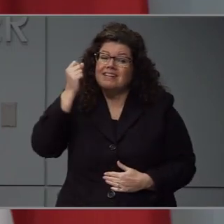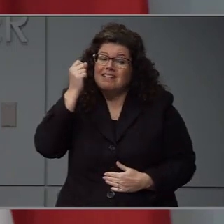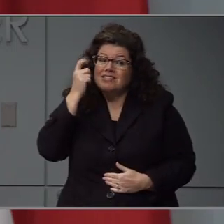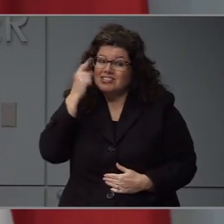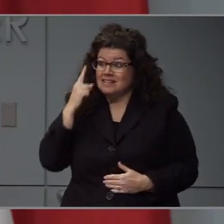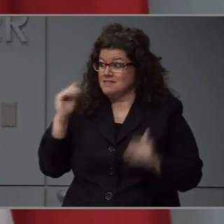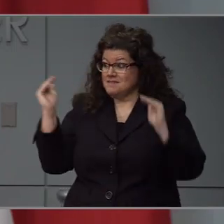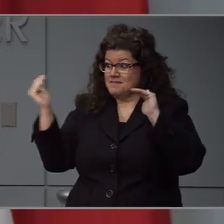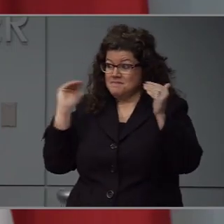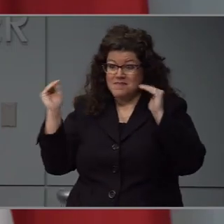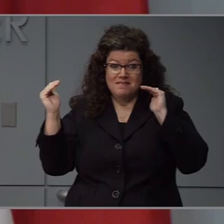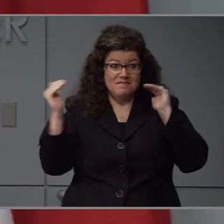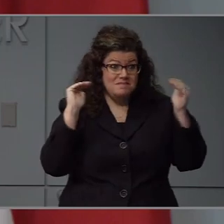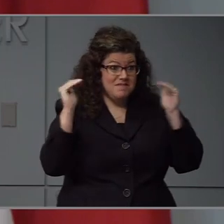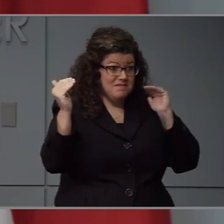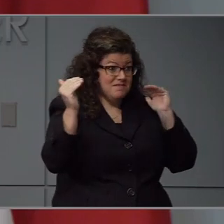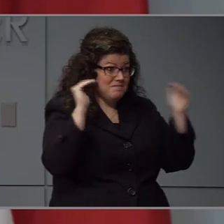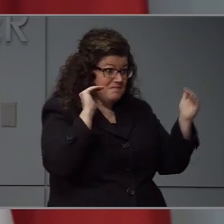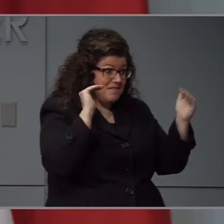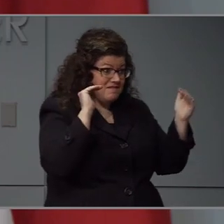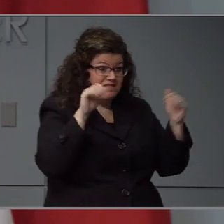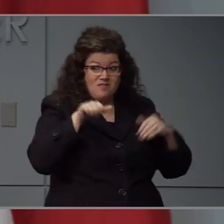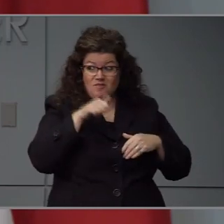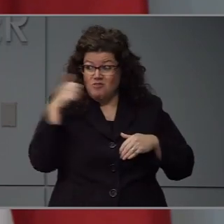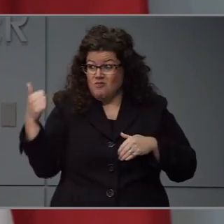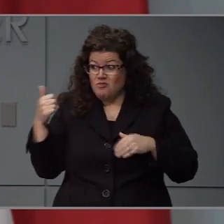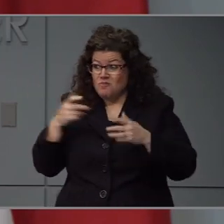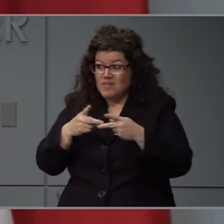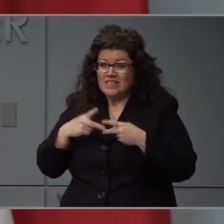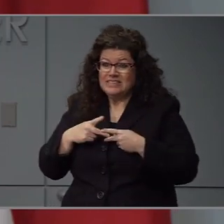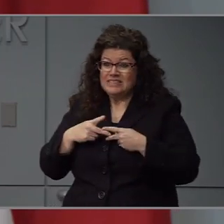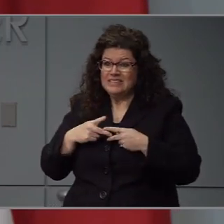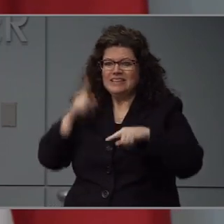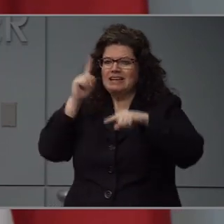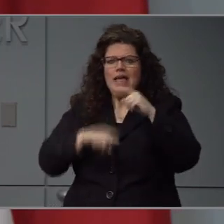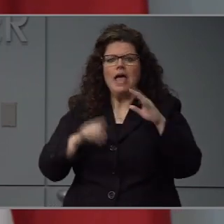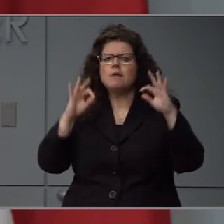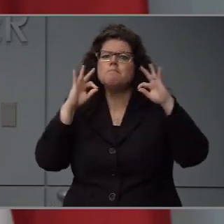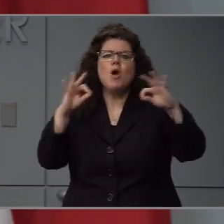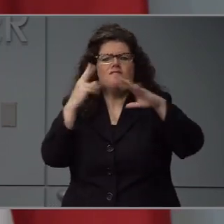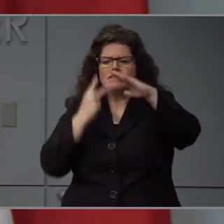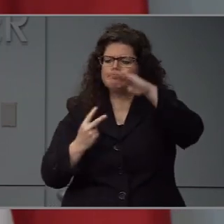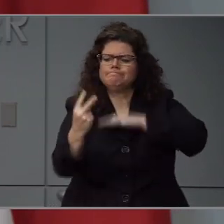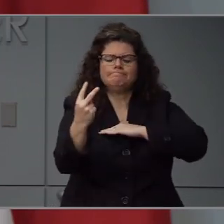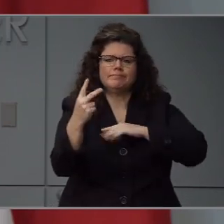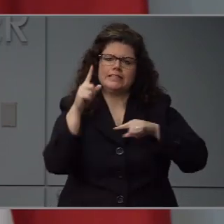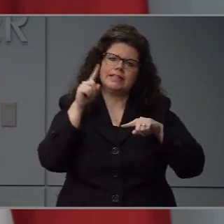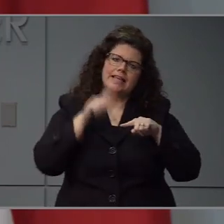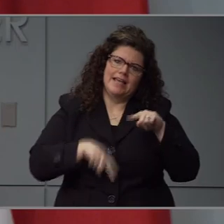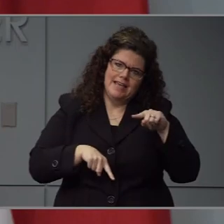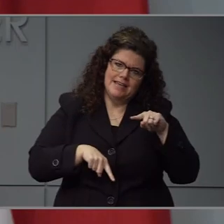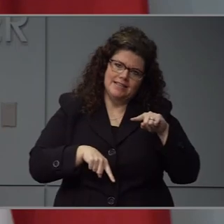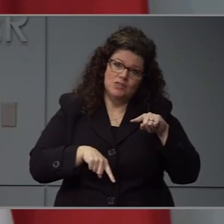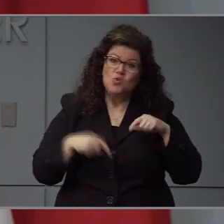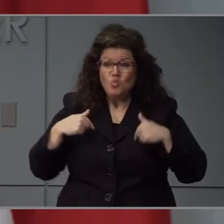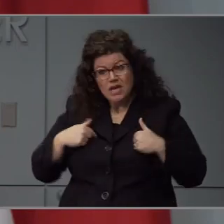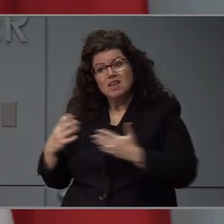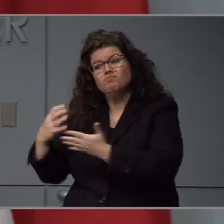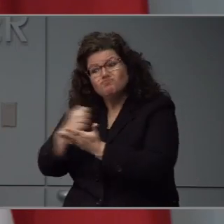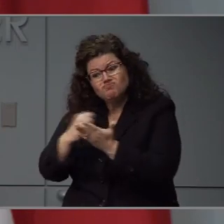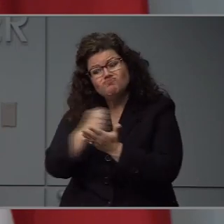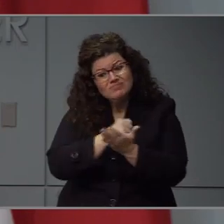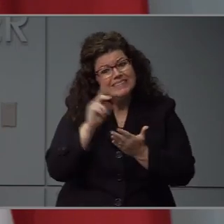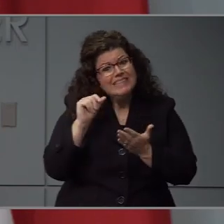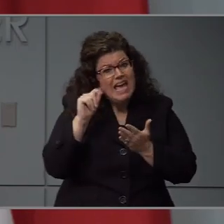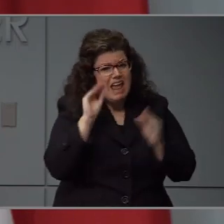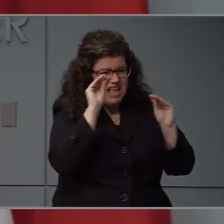I want to caution that modeling is not a crystal ball. It's only as good as the data we have at the moment that we can feed into